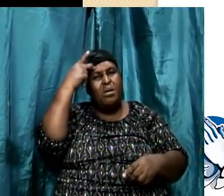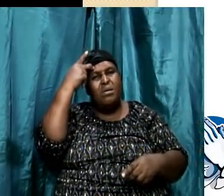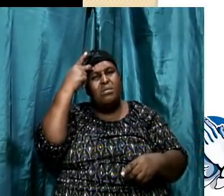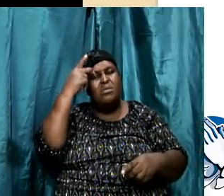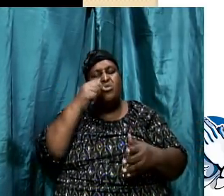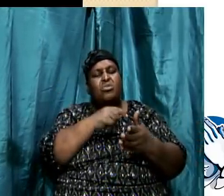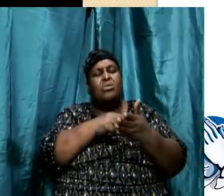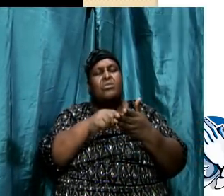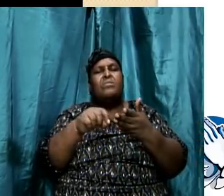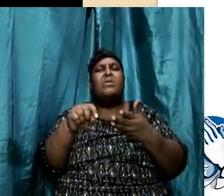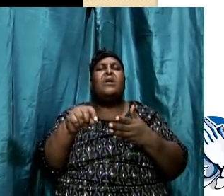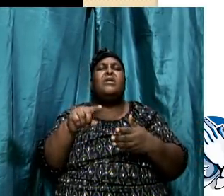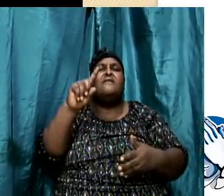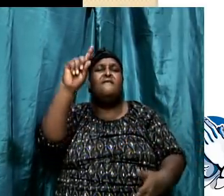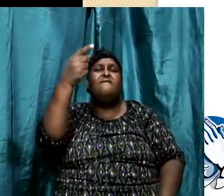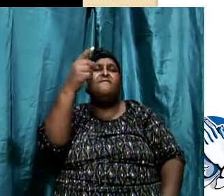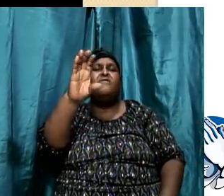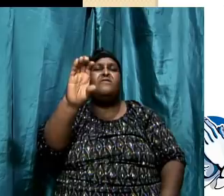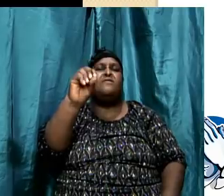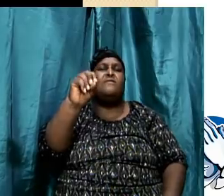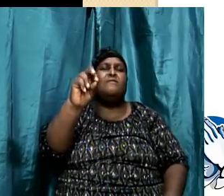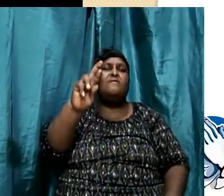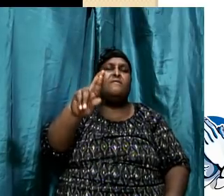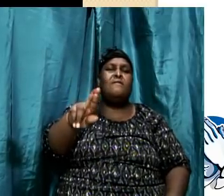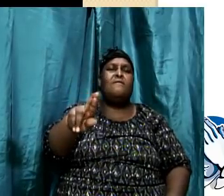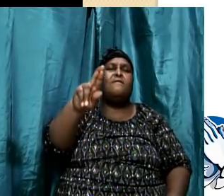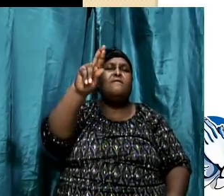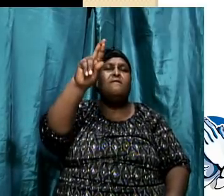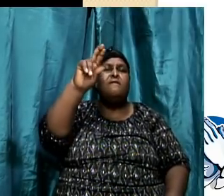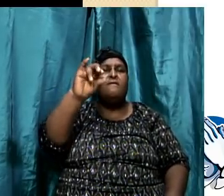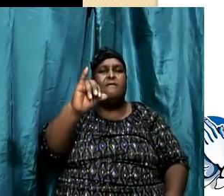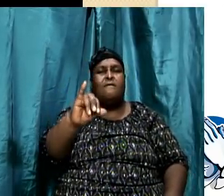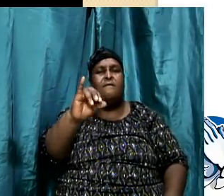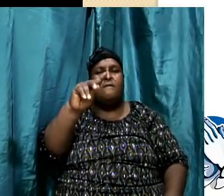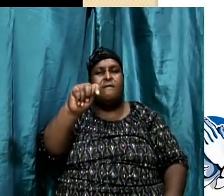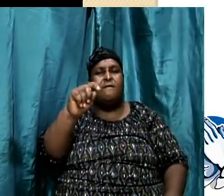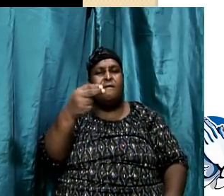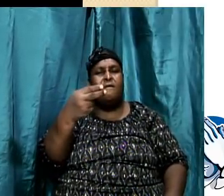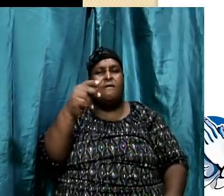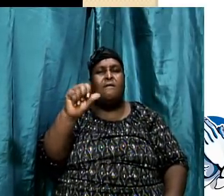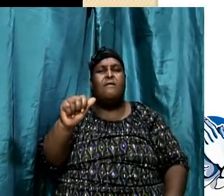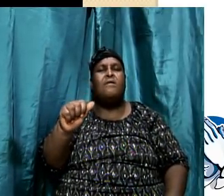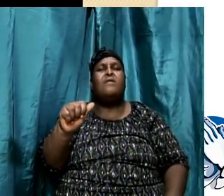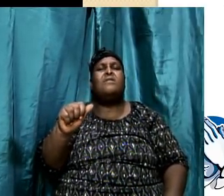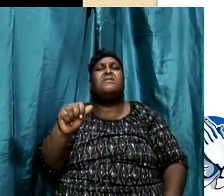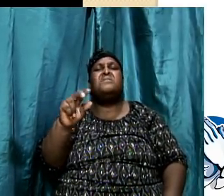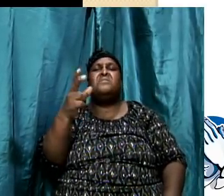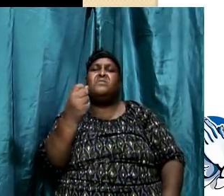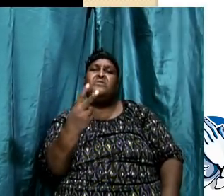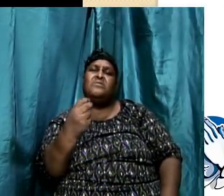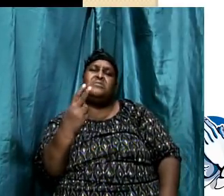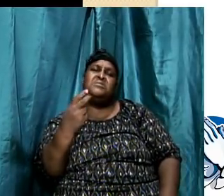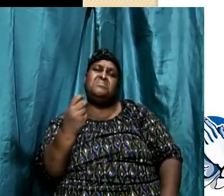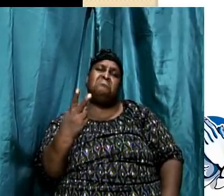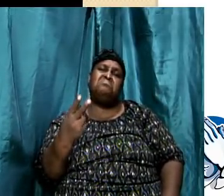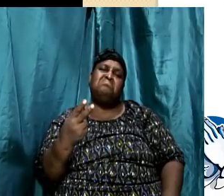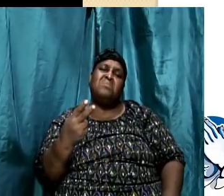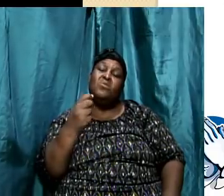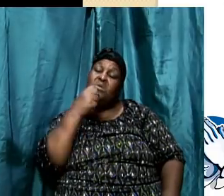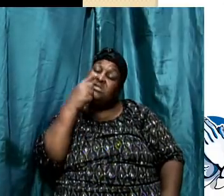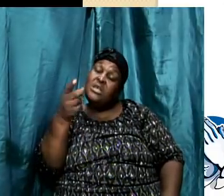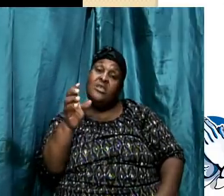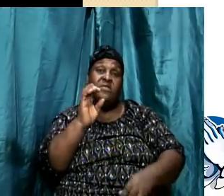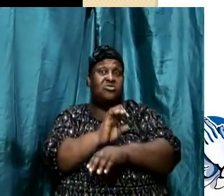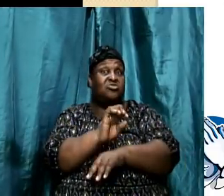of what he was talking about, which was spiritual gifts. And he was trying to tell the church that you have spiritual gifts. they were very,